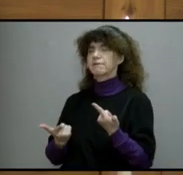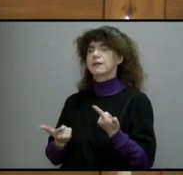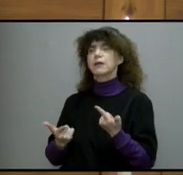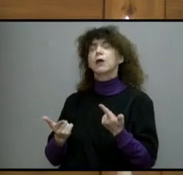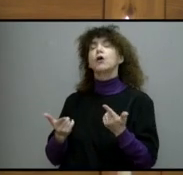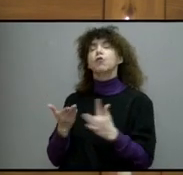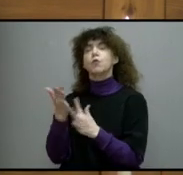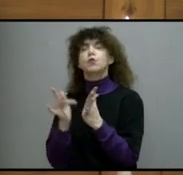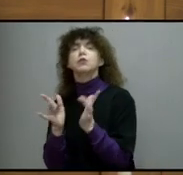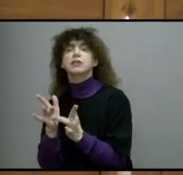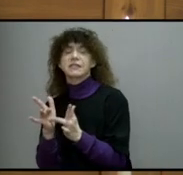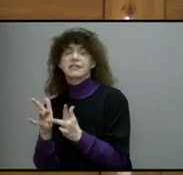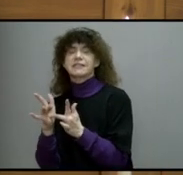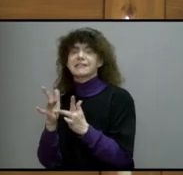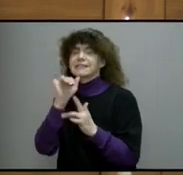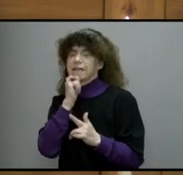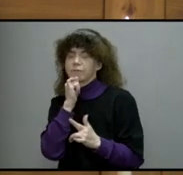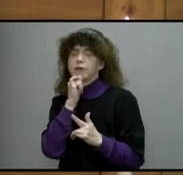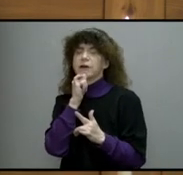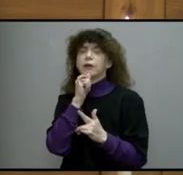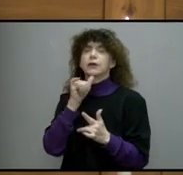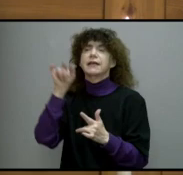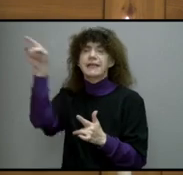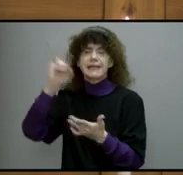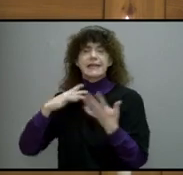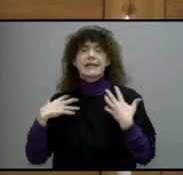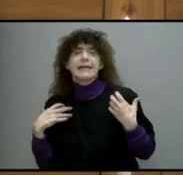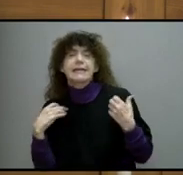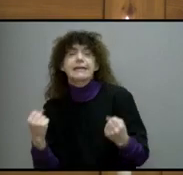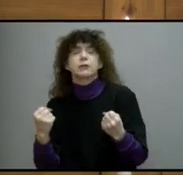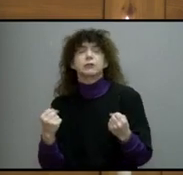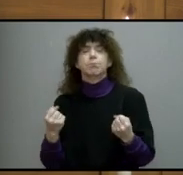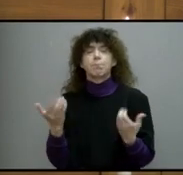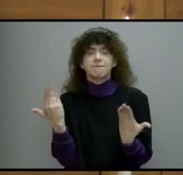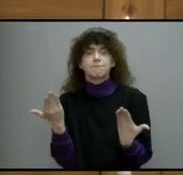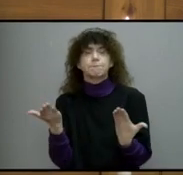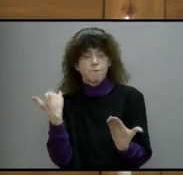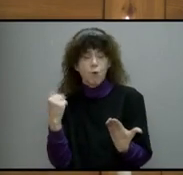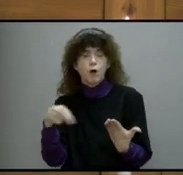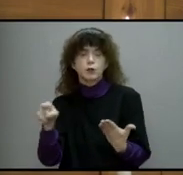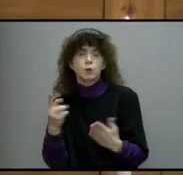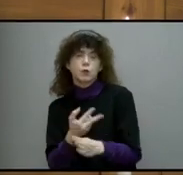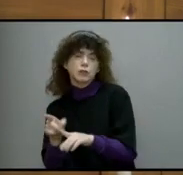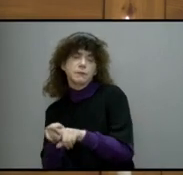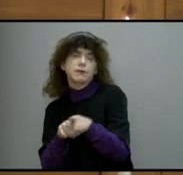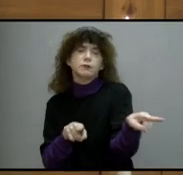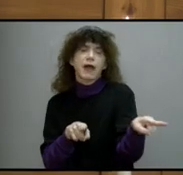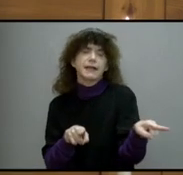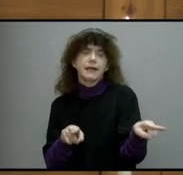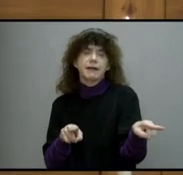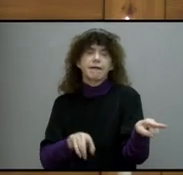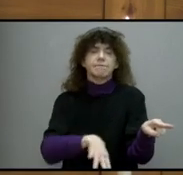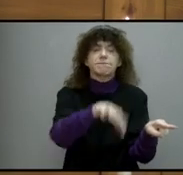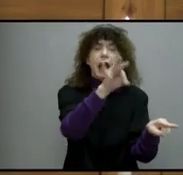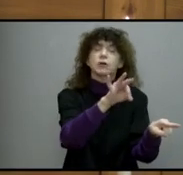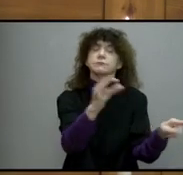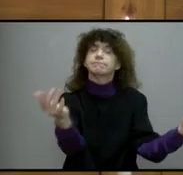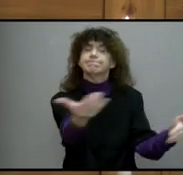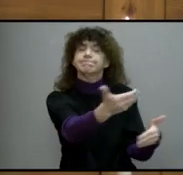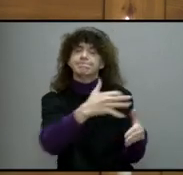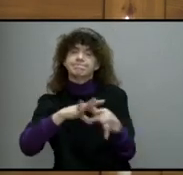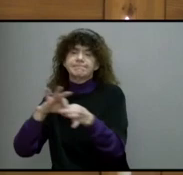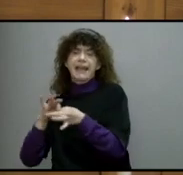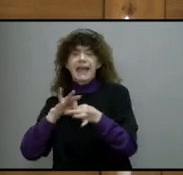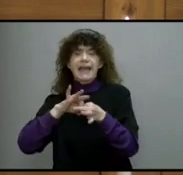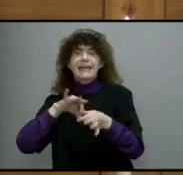straying like sheep, but have now returned to the shepherd and overseer of your souls. This